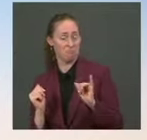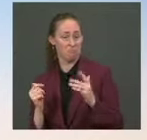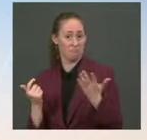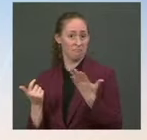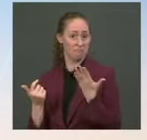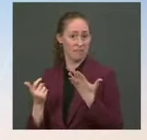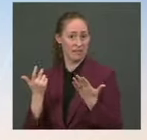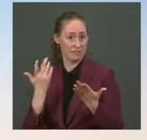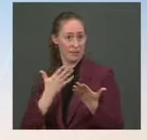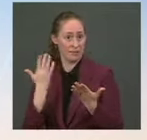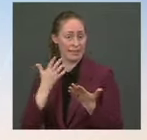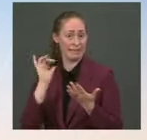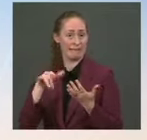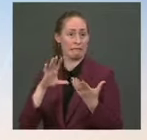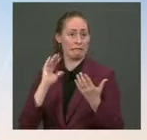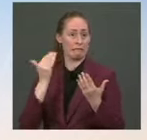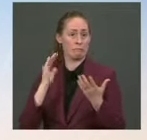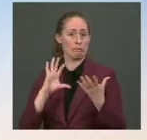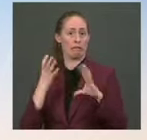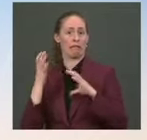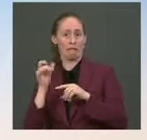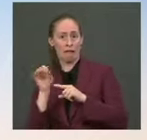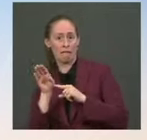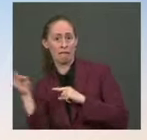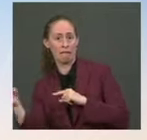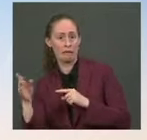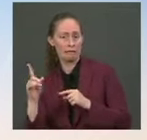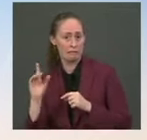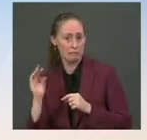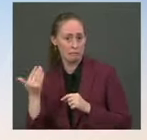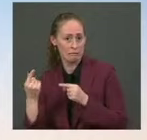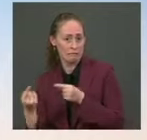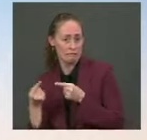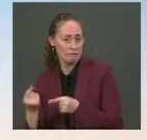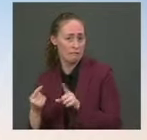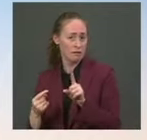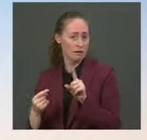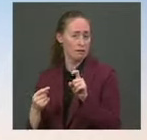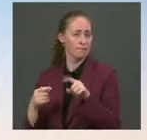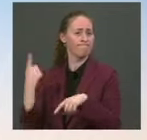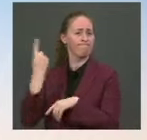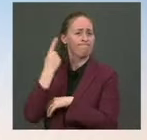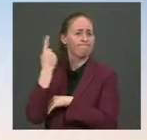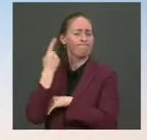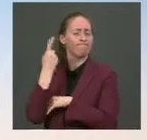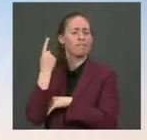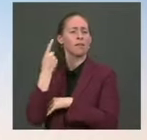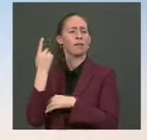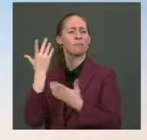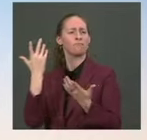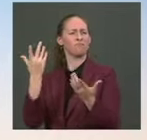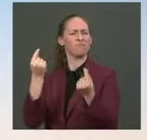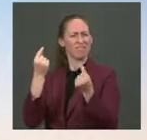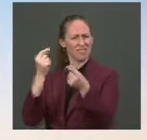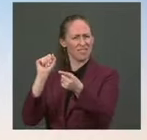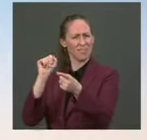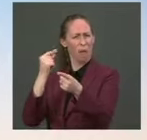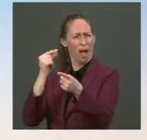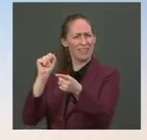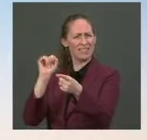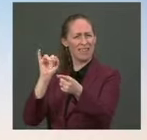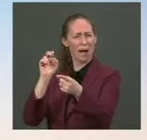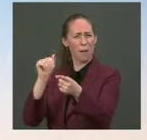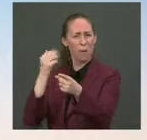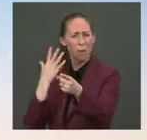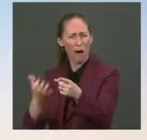reconciliation bill. Does the President have any idea what Senator Sinema wants out of this? Ms. We'll let